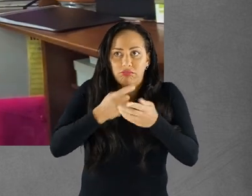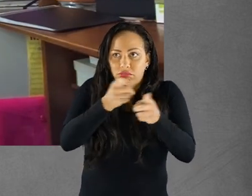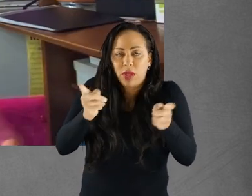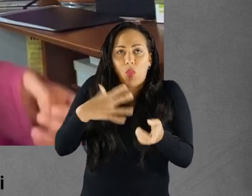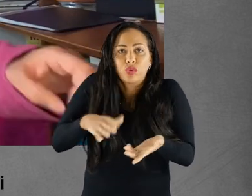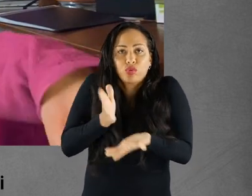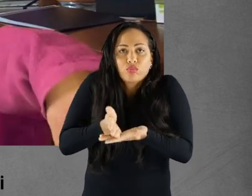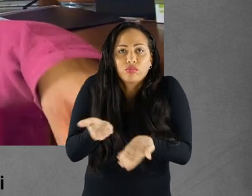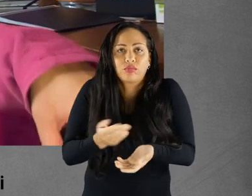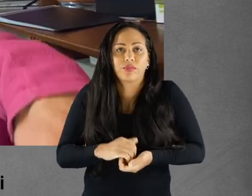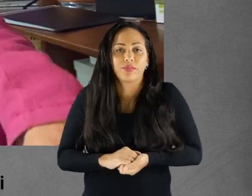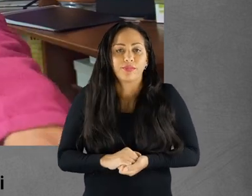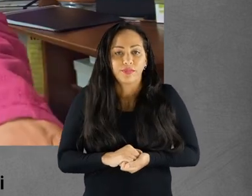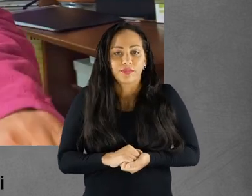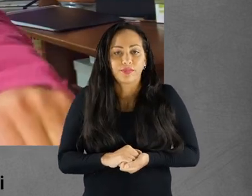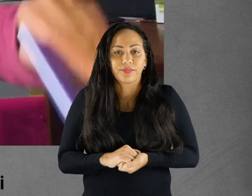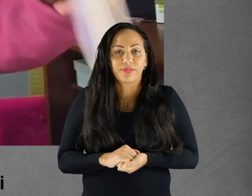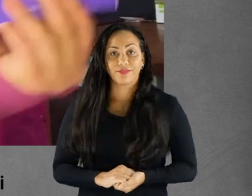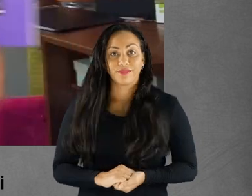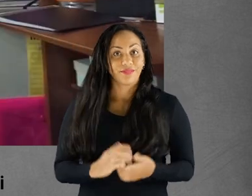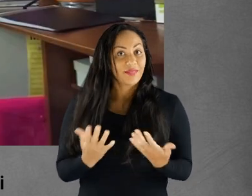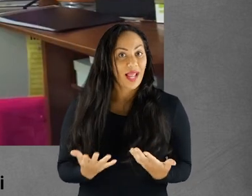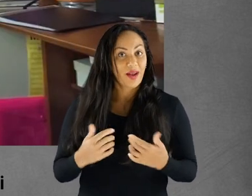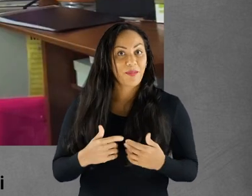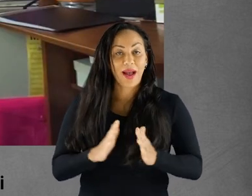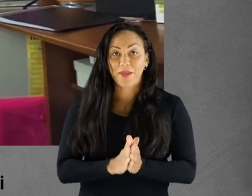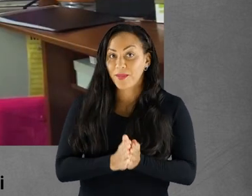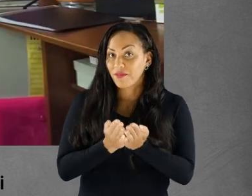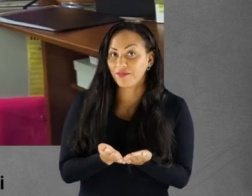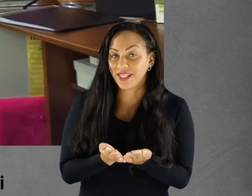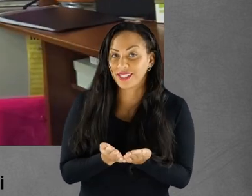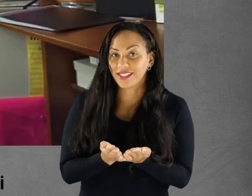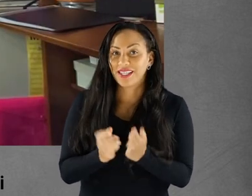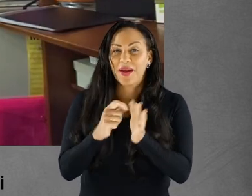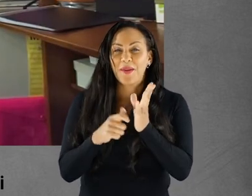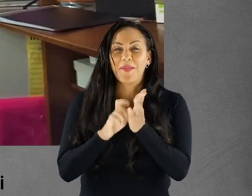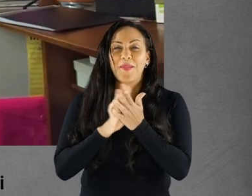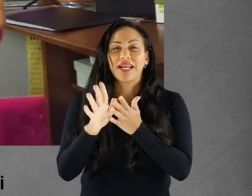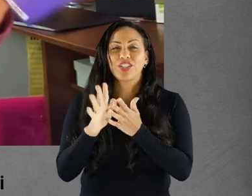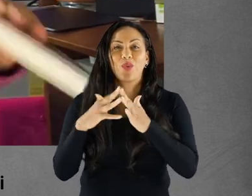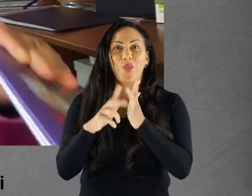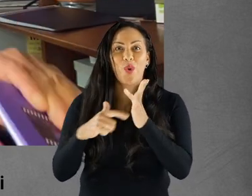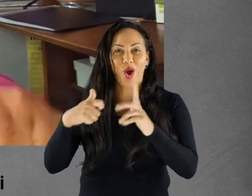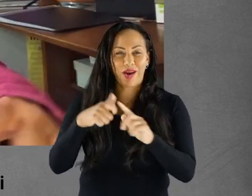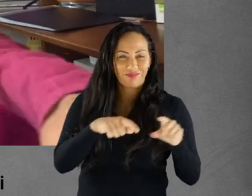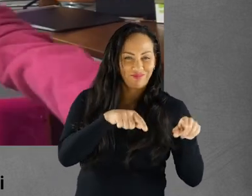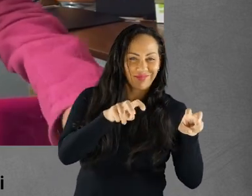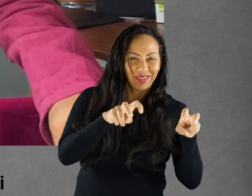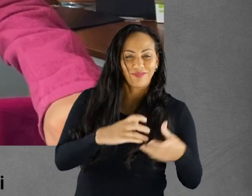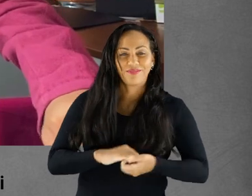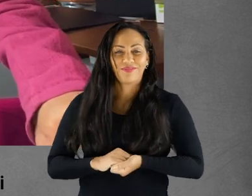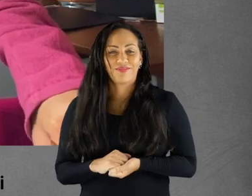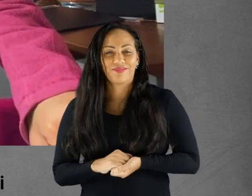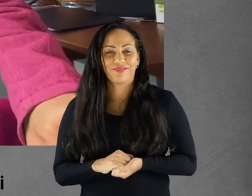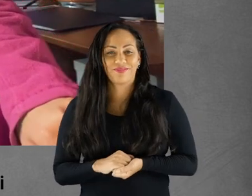Now my pamphlet patchwork and